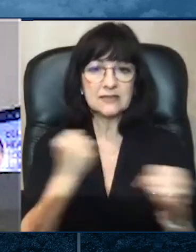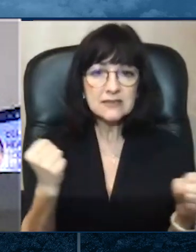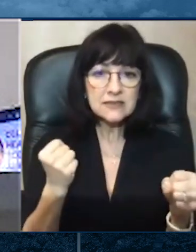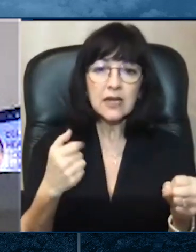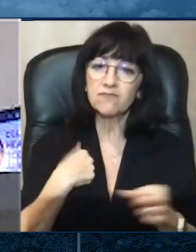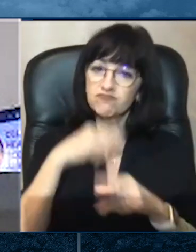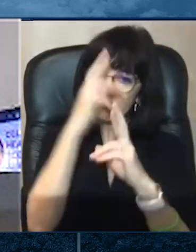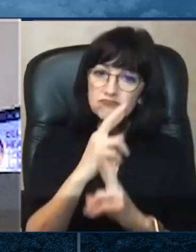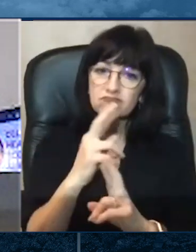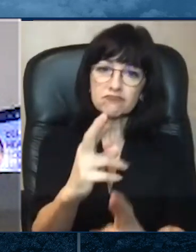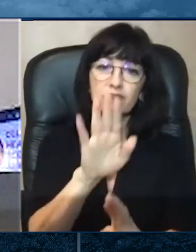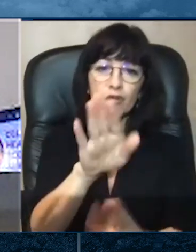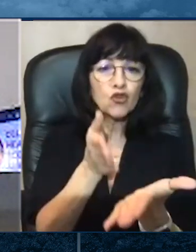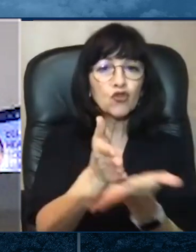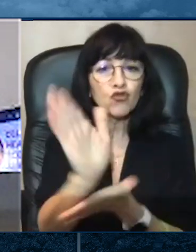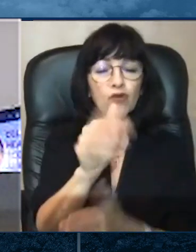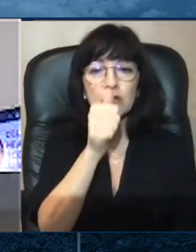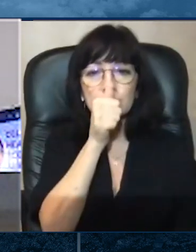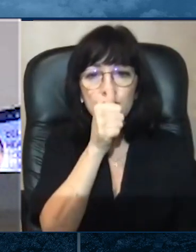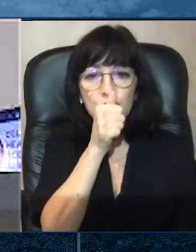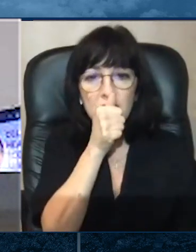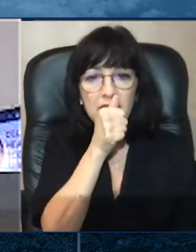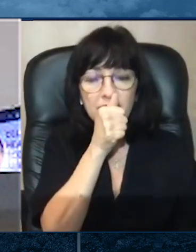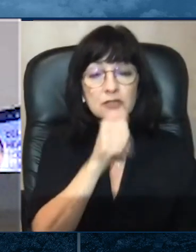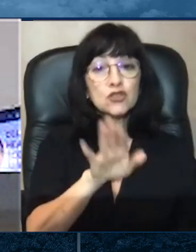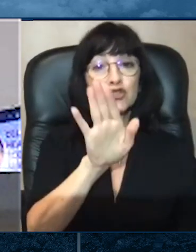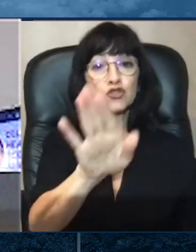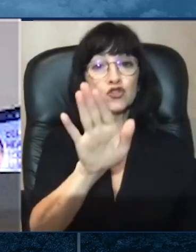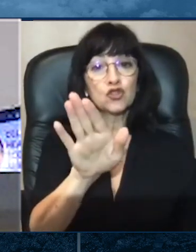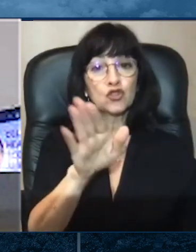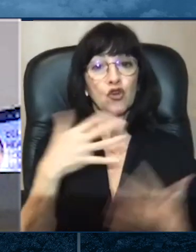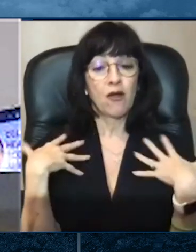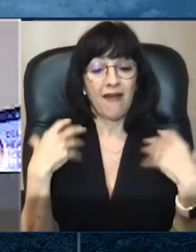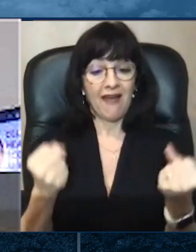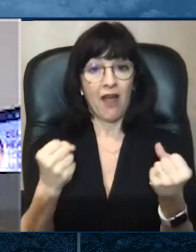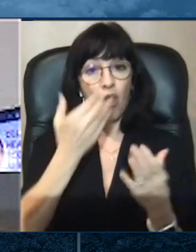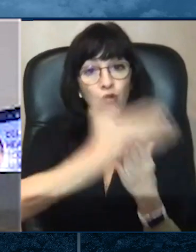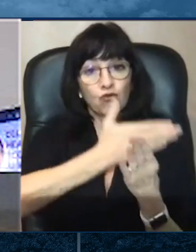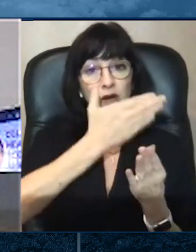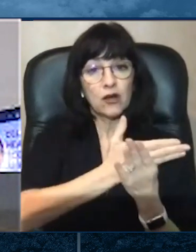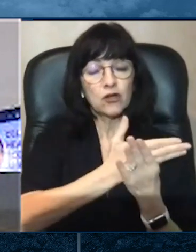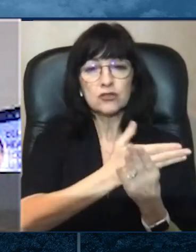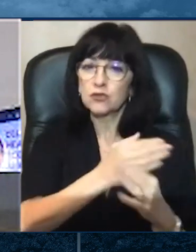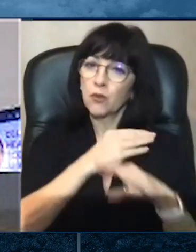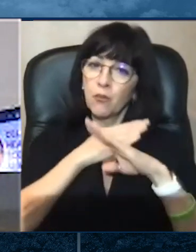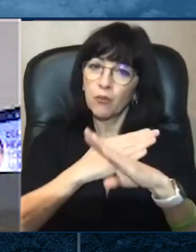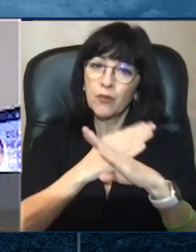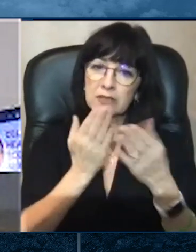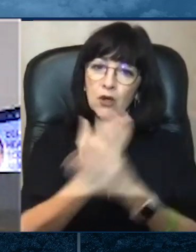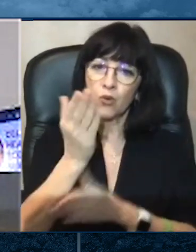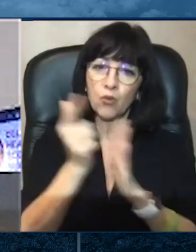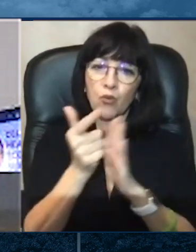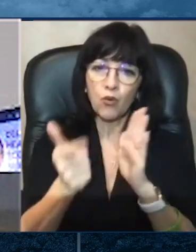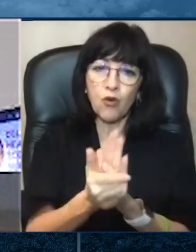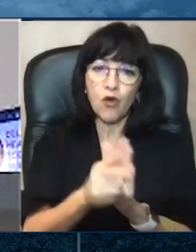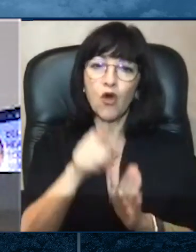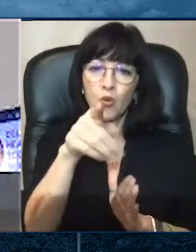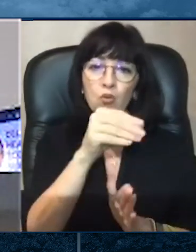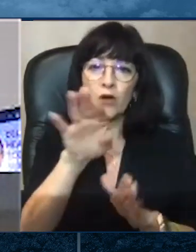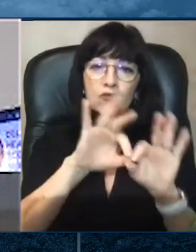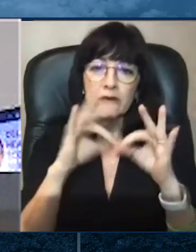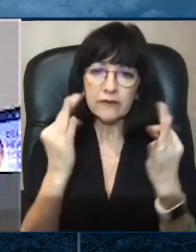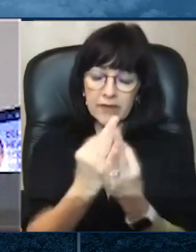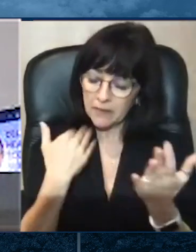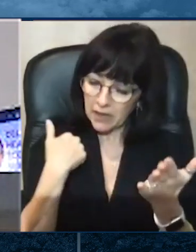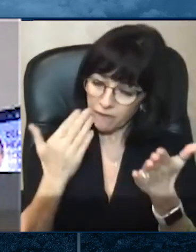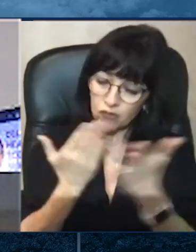Citizen or not, health records are protected by law and are private. You and your family have a right to privacy. And for all